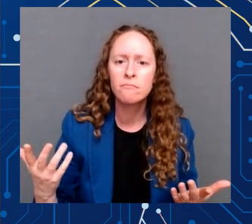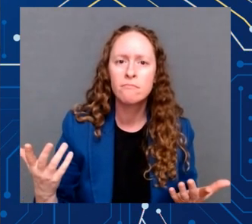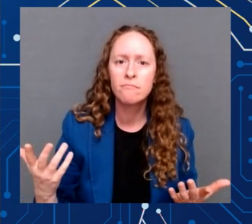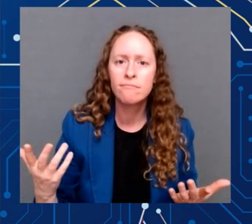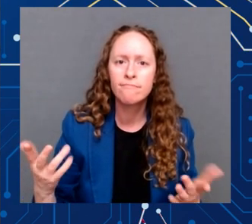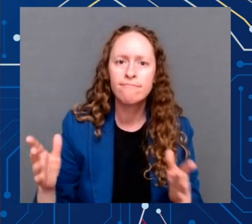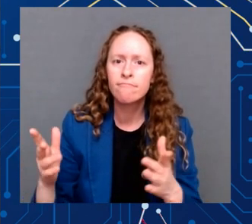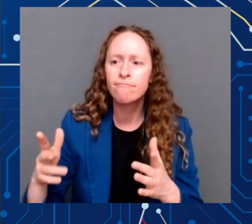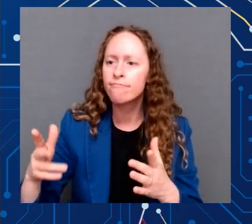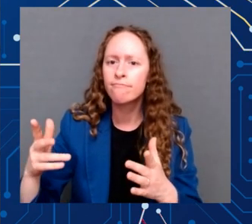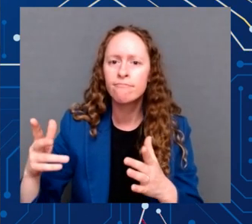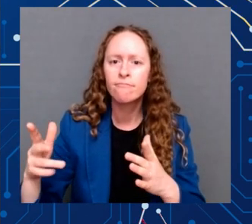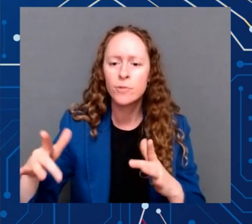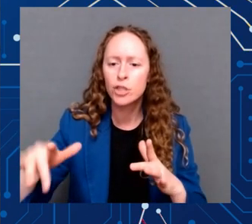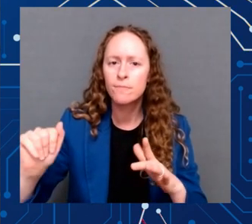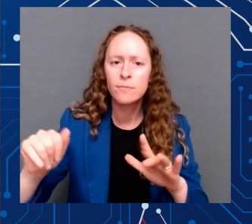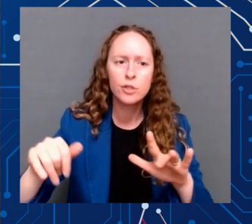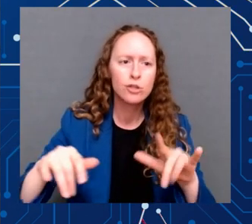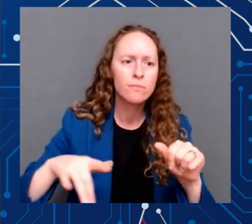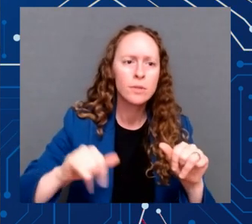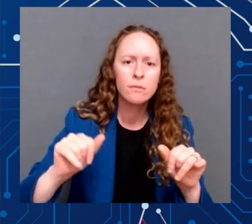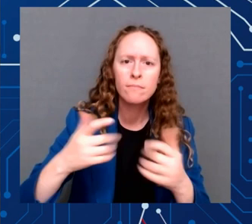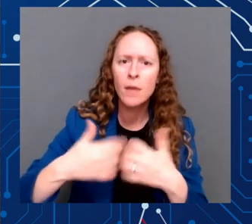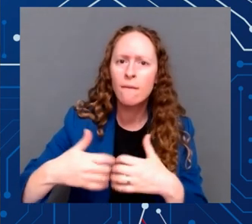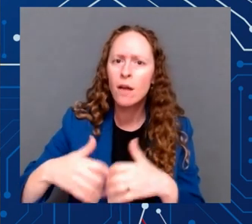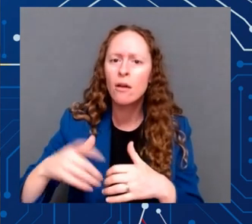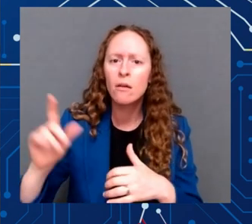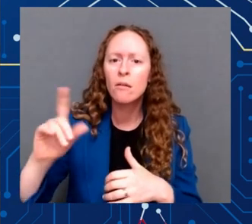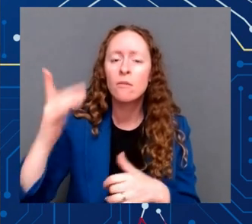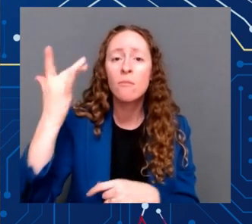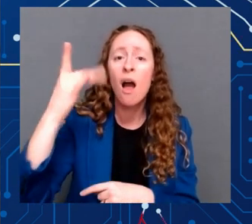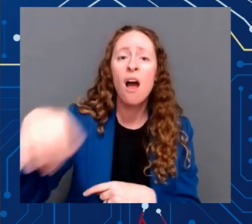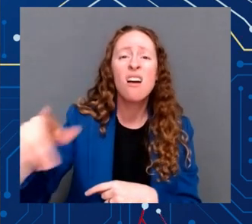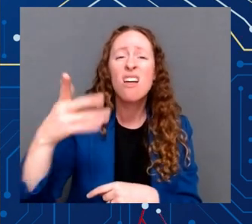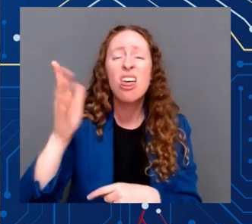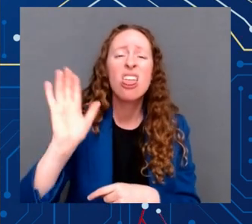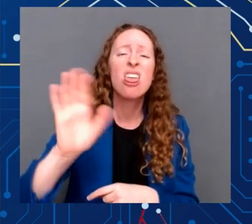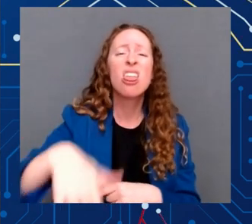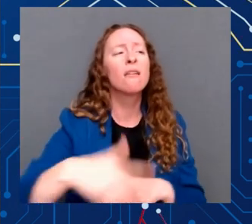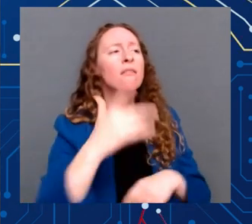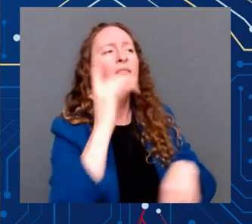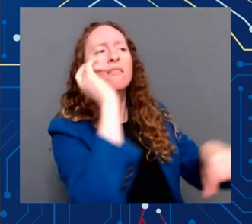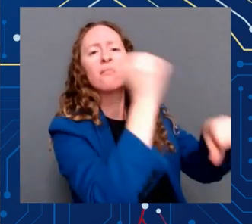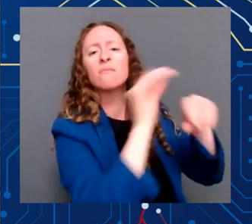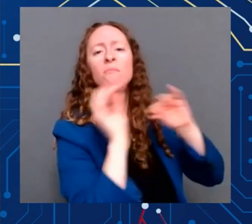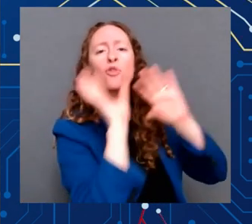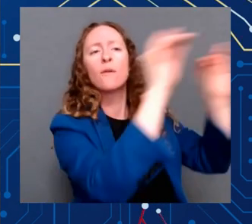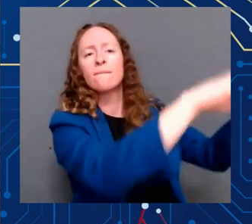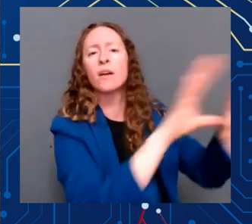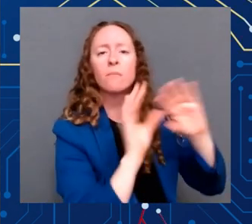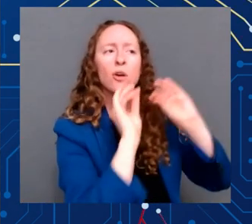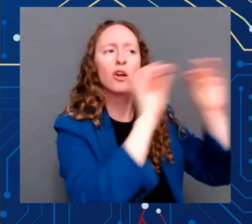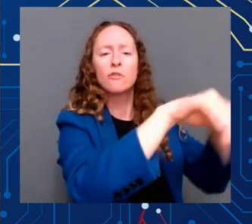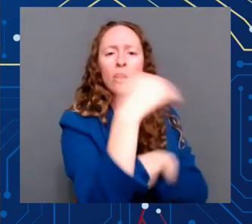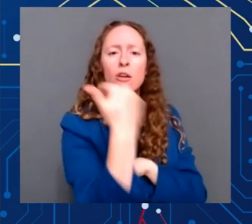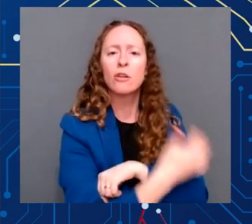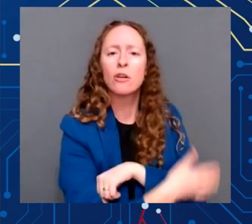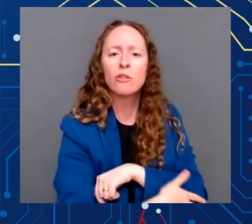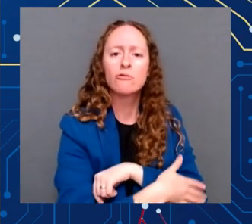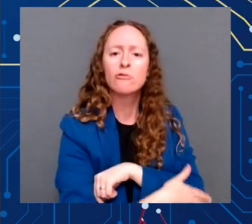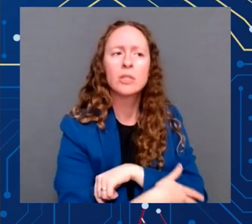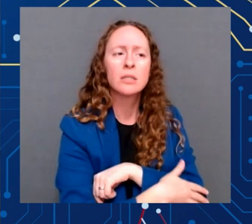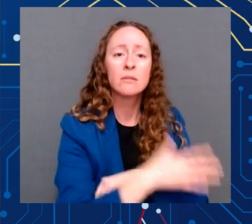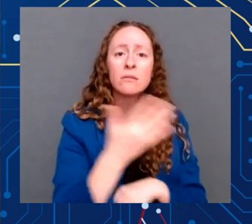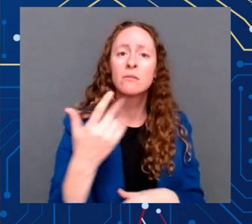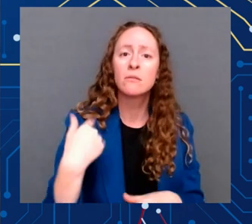go overseas. And as a result, today, we barely produced 10 percent of the semiconductors — excuse